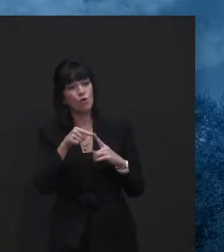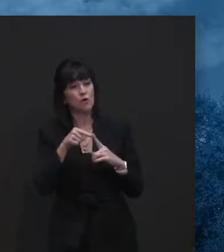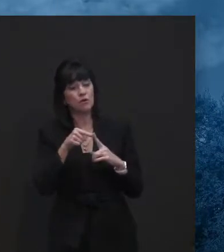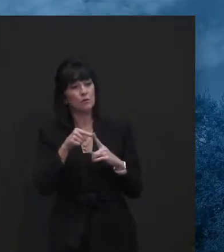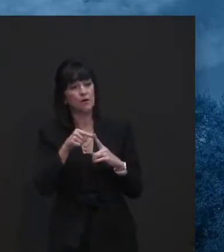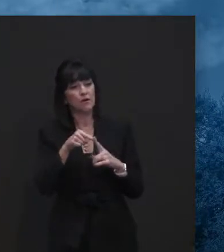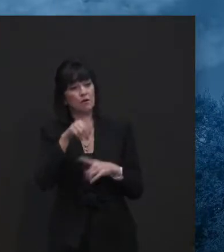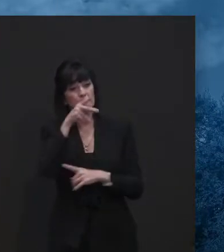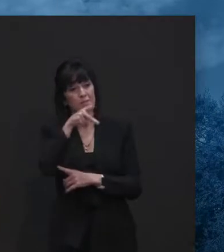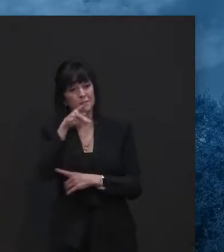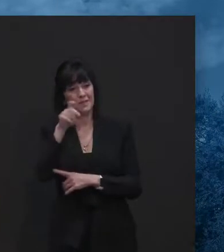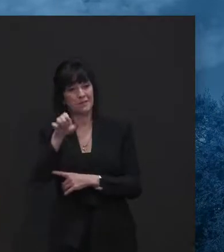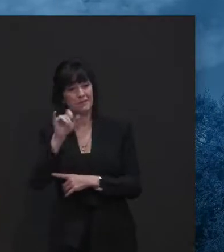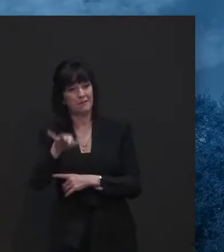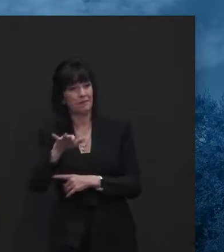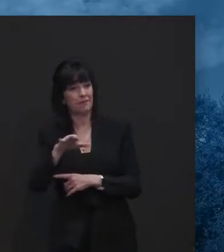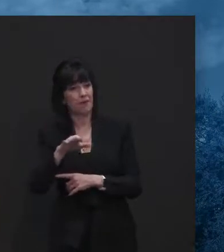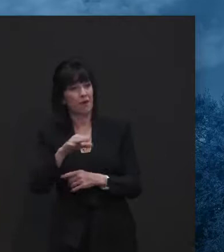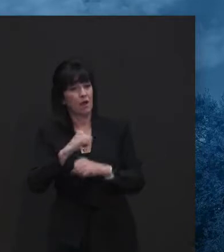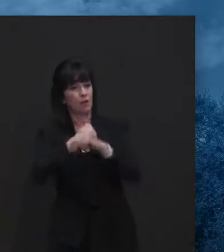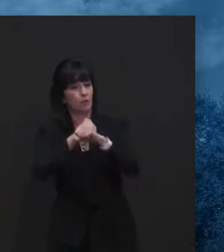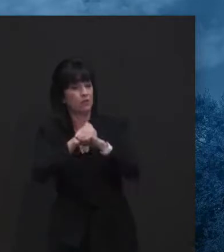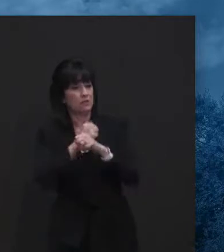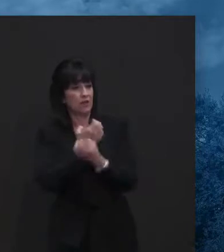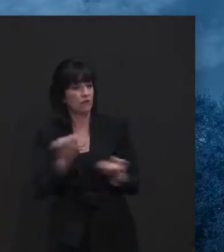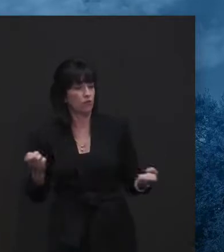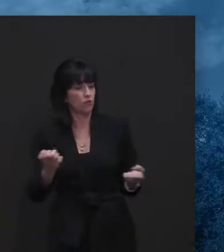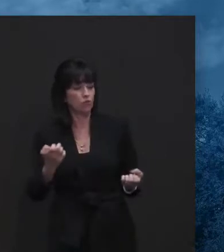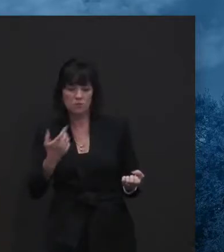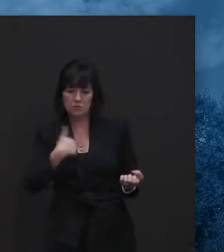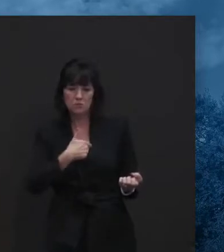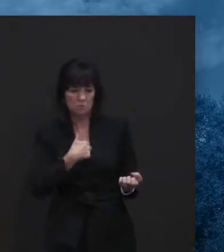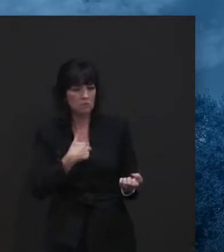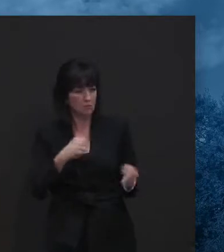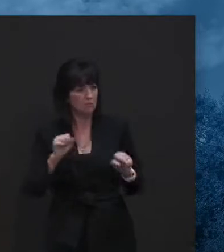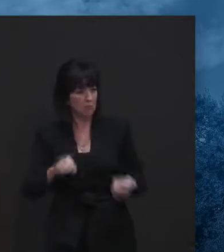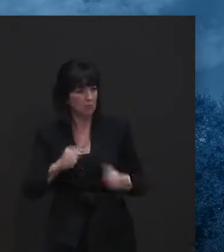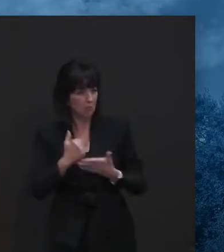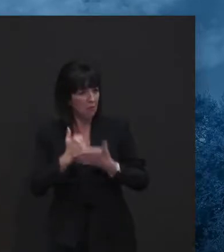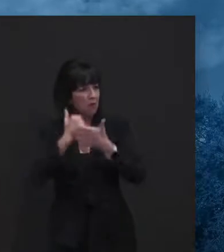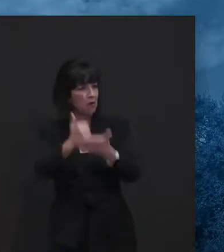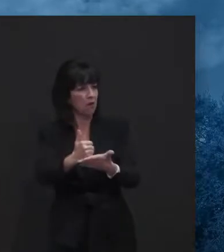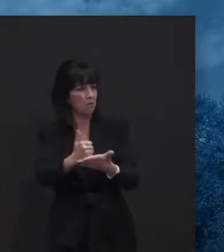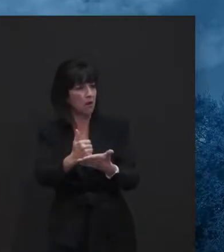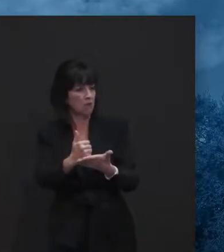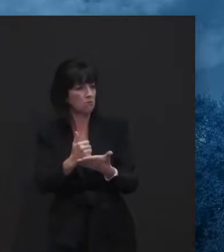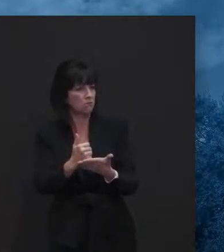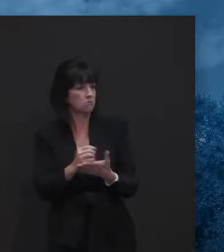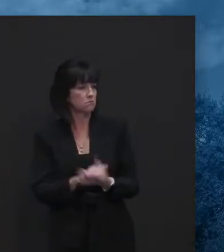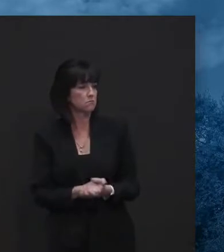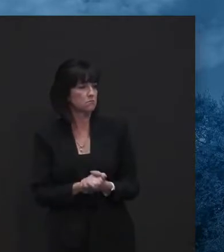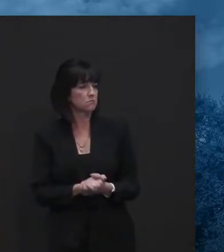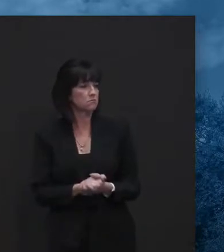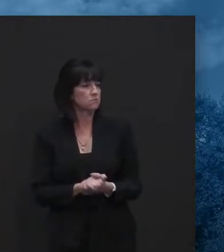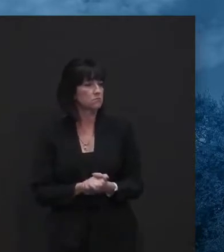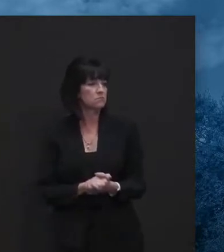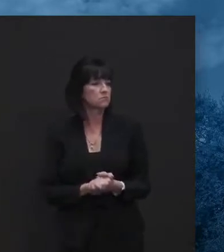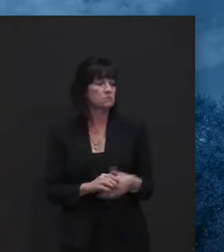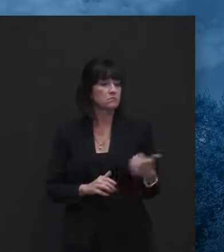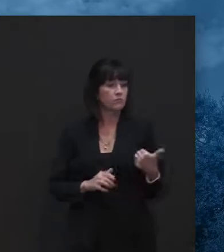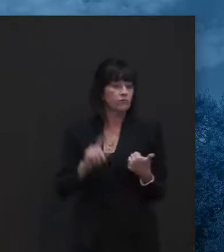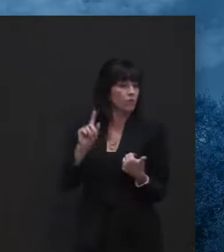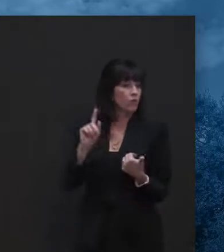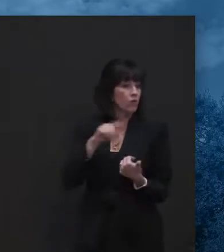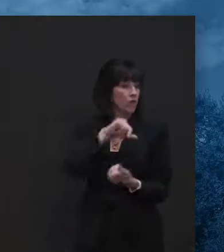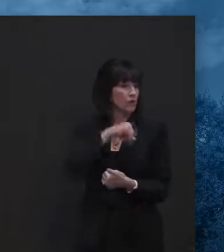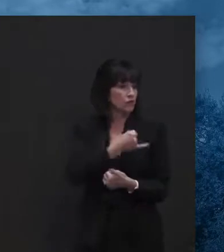we're willing to, to lean into what, whatever it takes, I think is, is, is our approach. AJ? The only thing I'll,